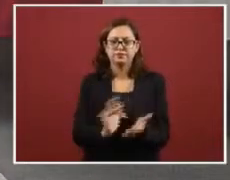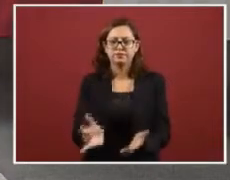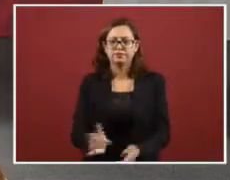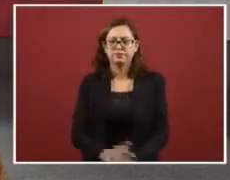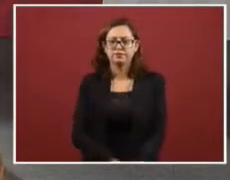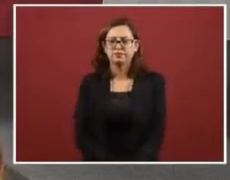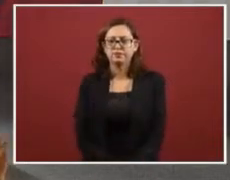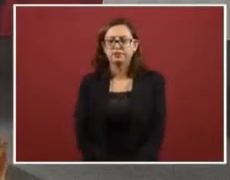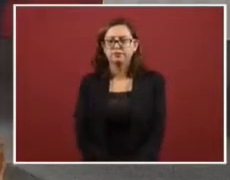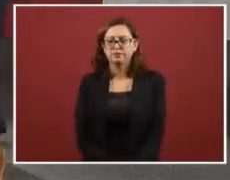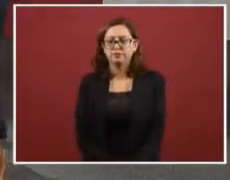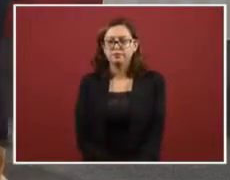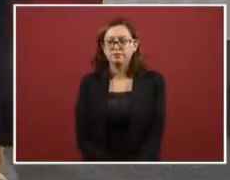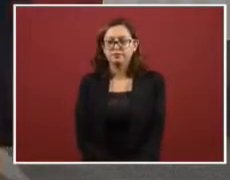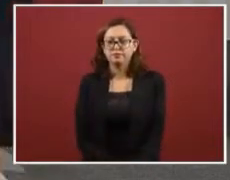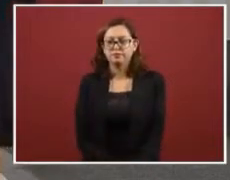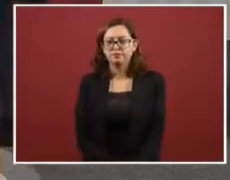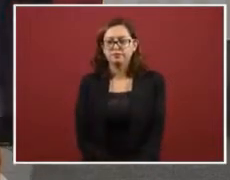Okay.